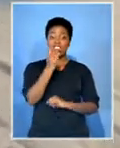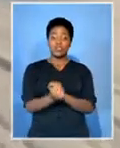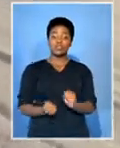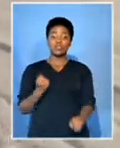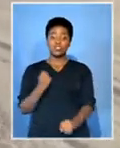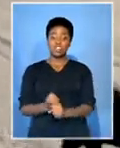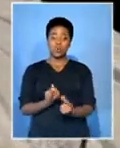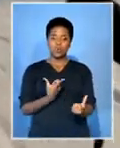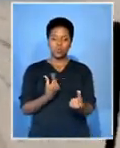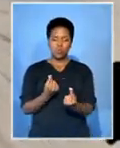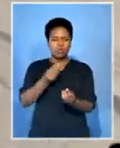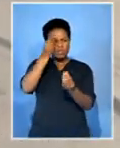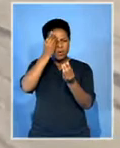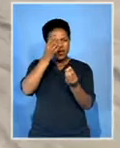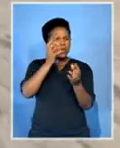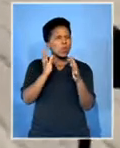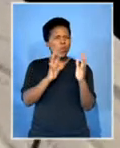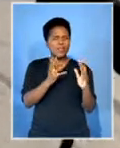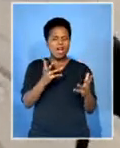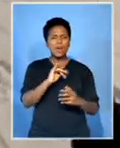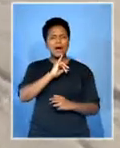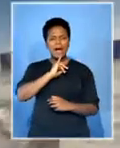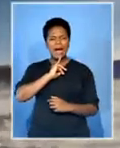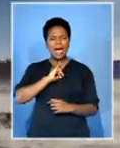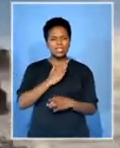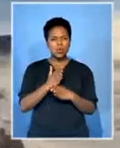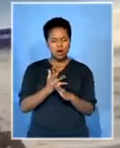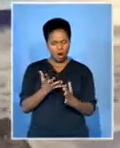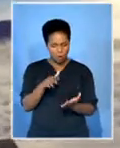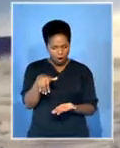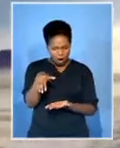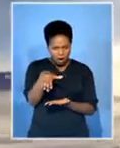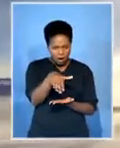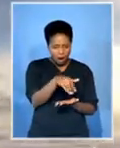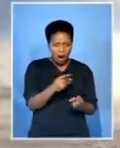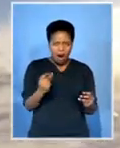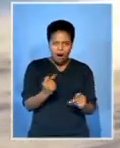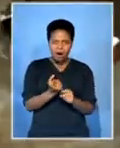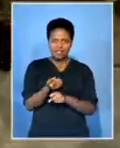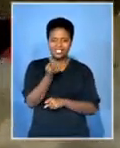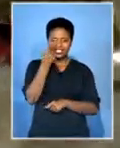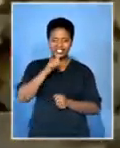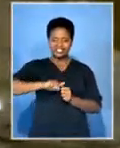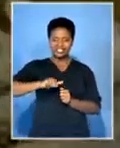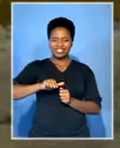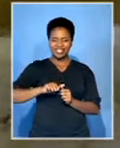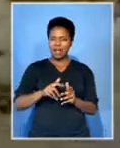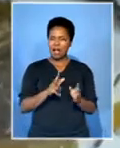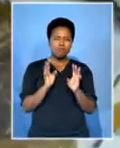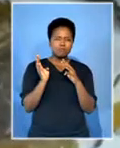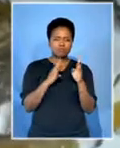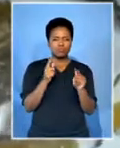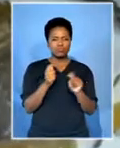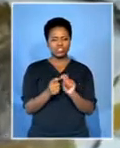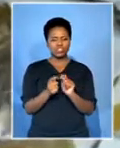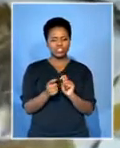gathering information on the composition of the ice. This will help them get a better understanding of climate change